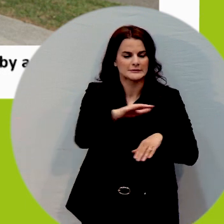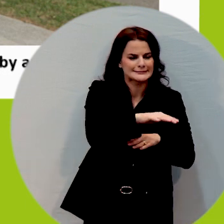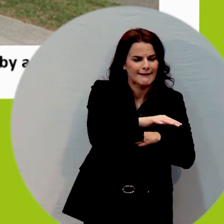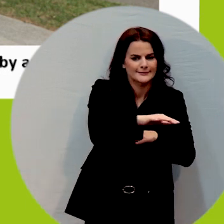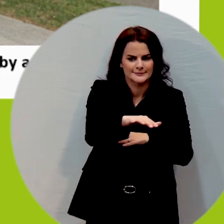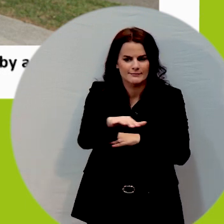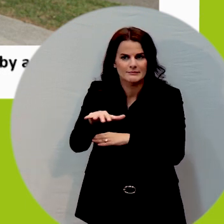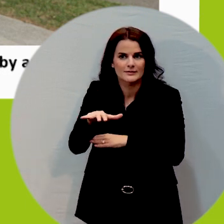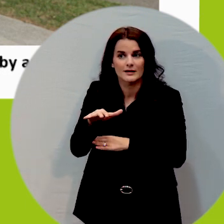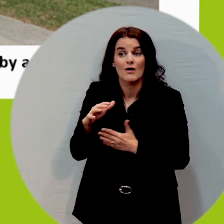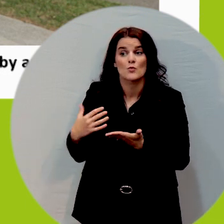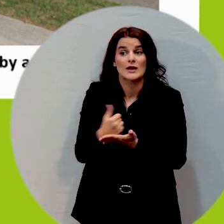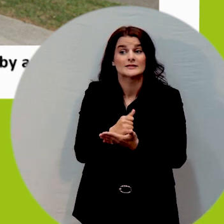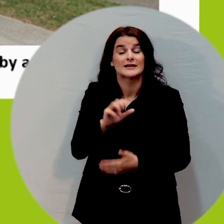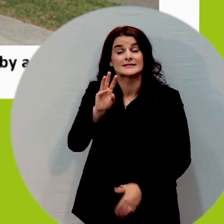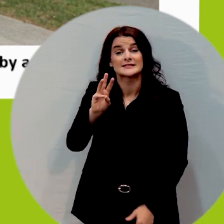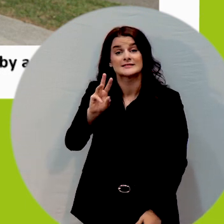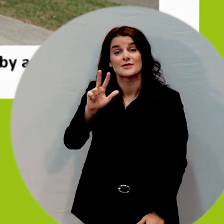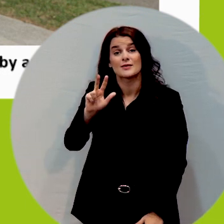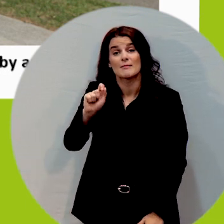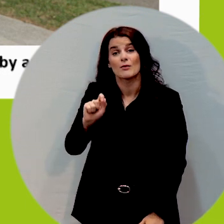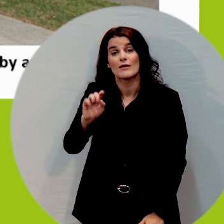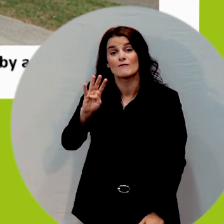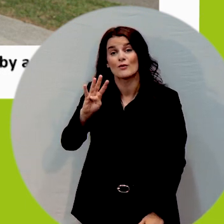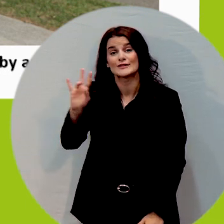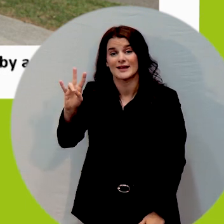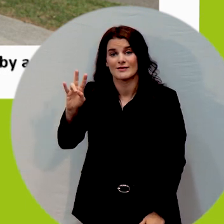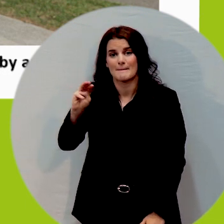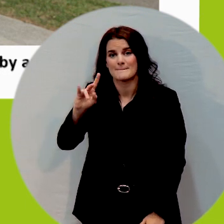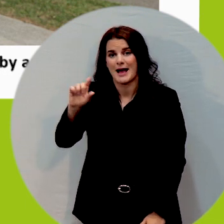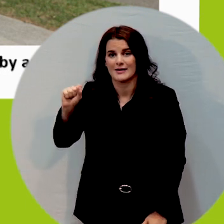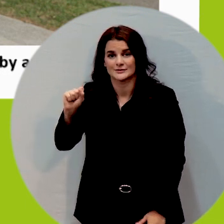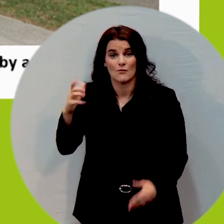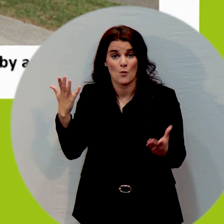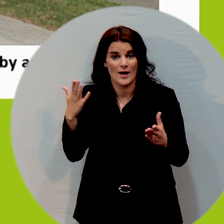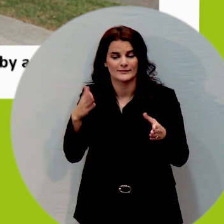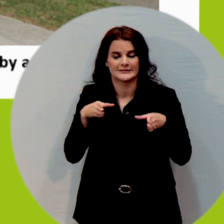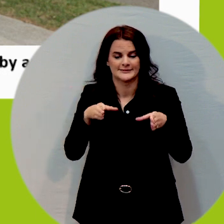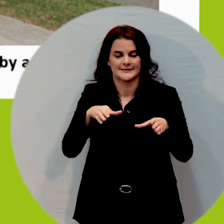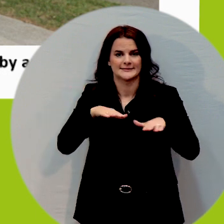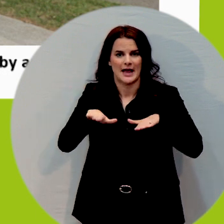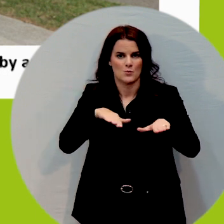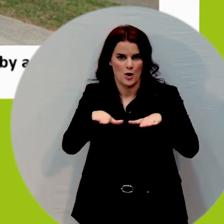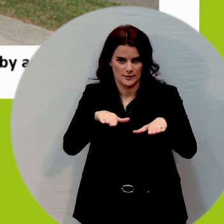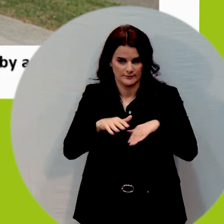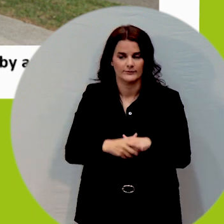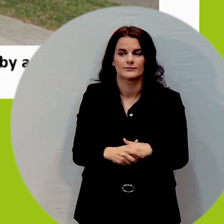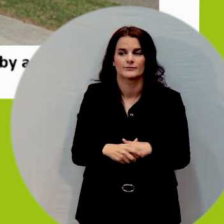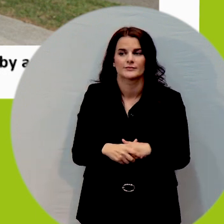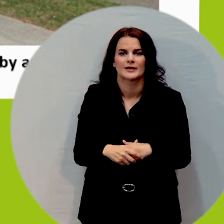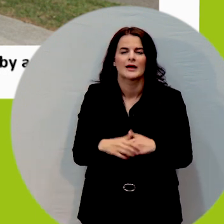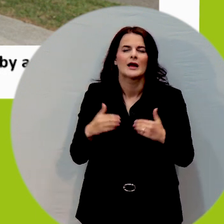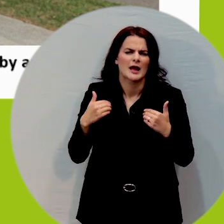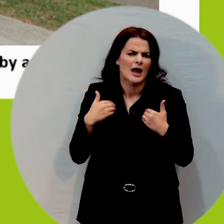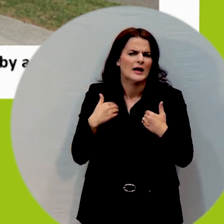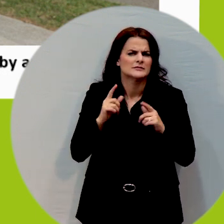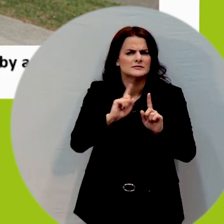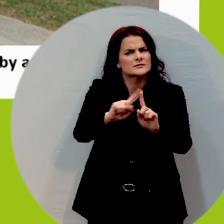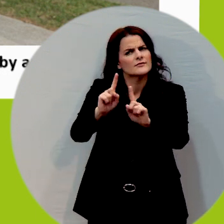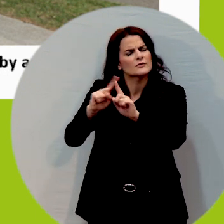city was 63.47 miles of sidewalk and that included some of those shared use paths I mentioned earlier.